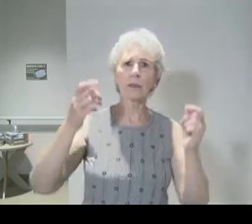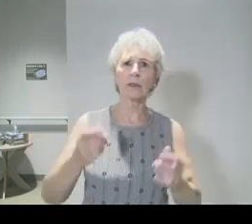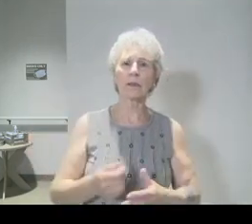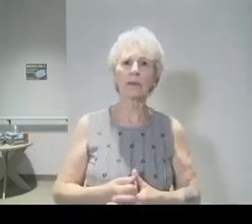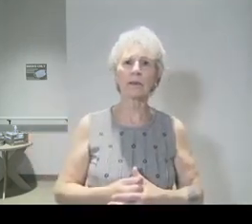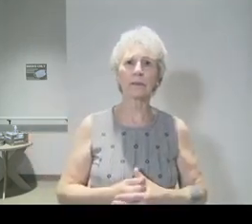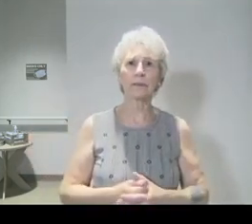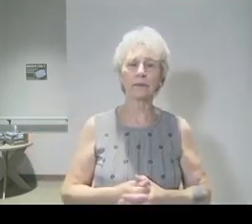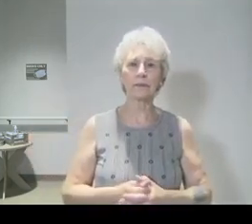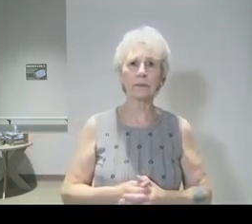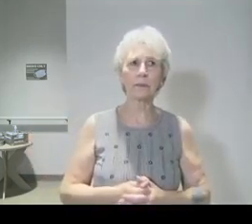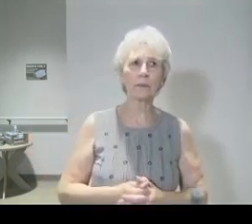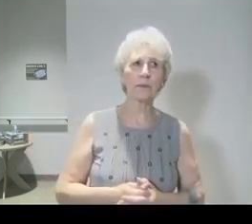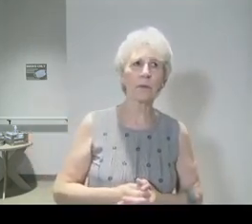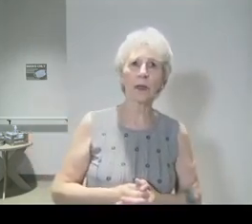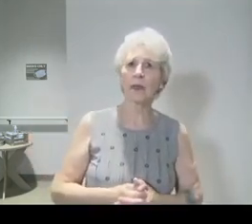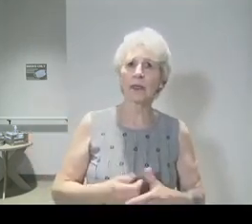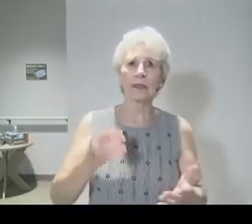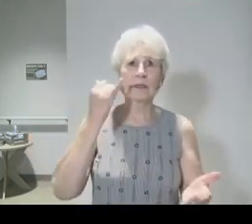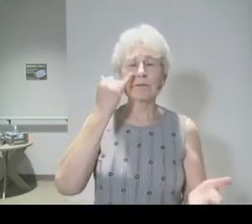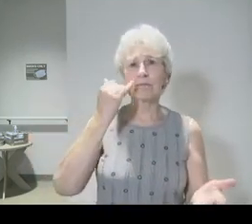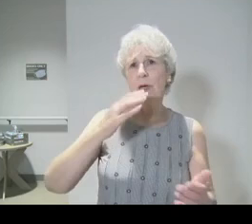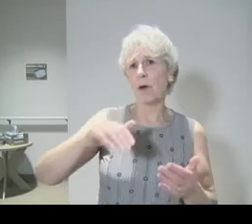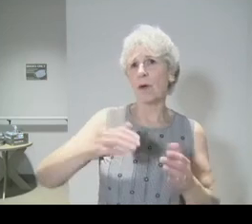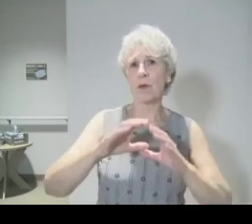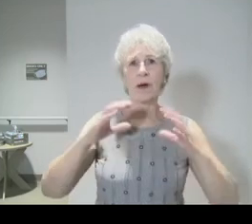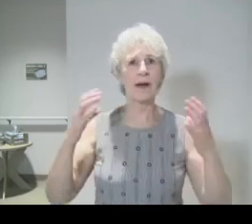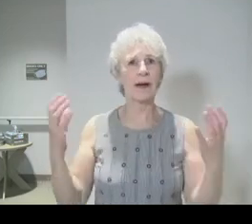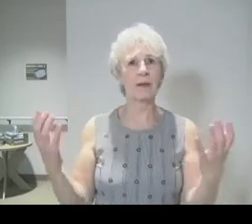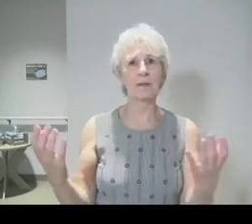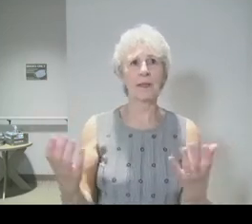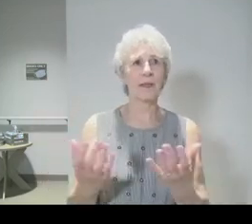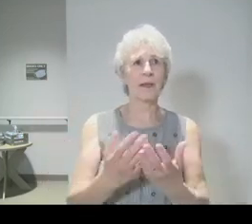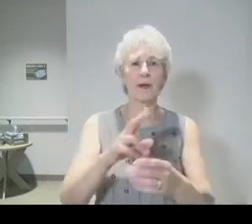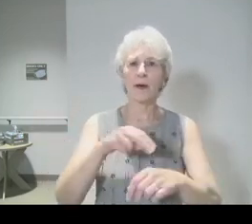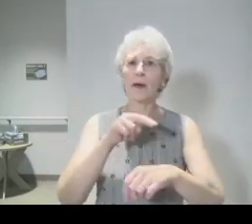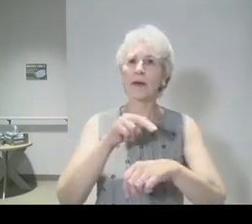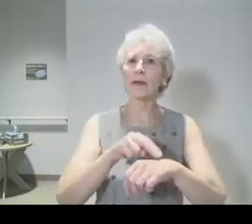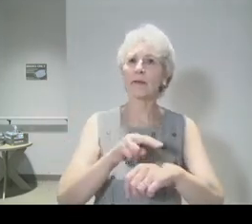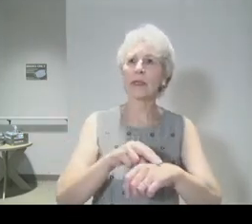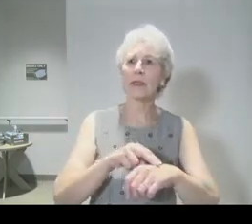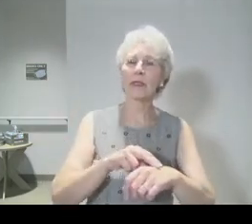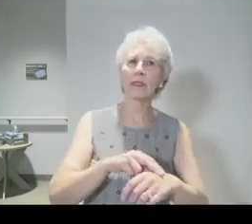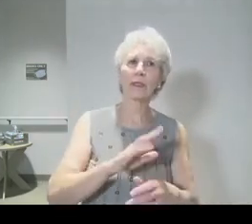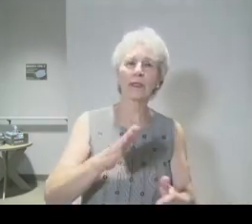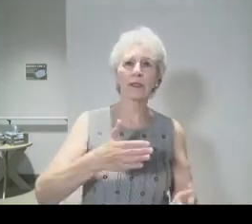Were the whole realm of